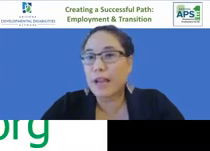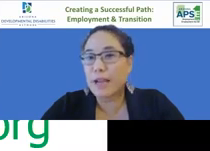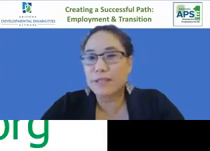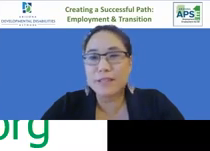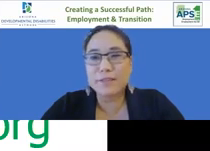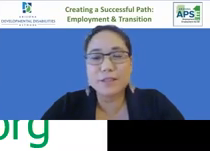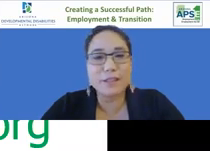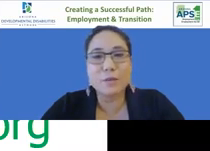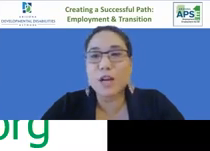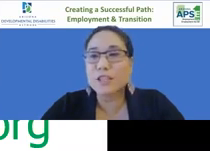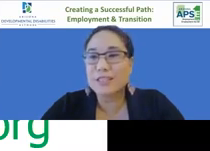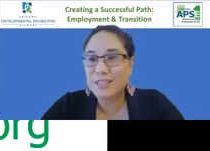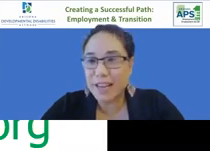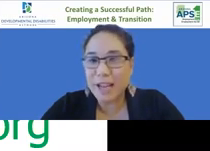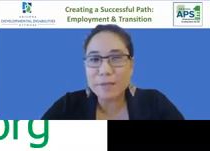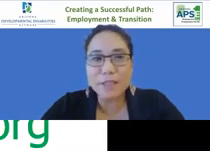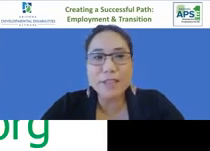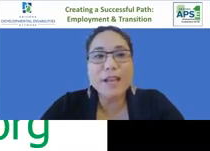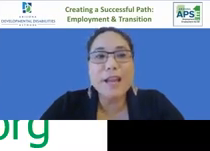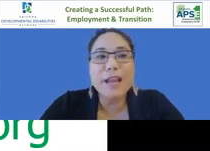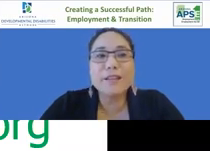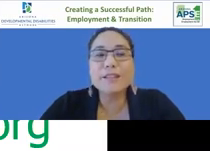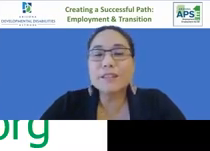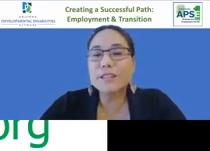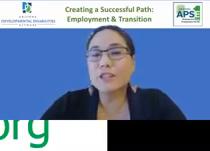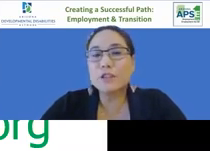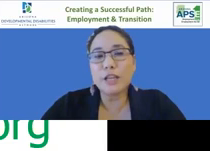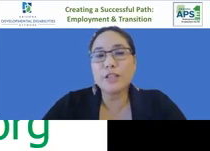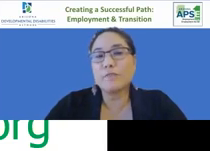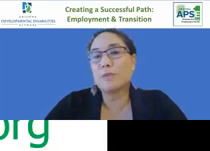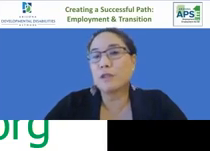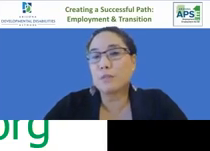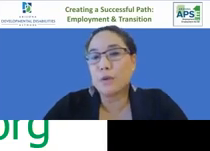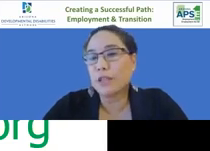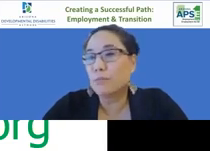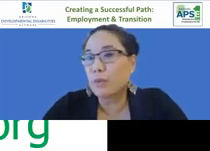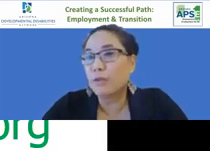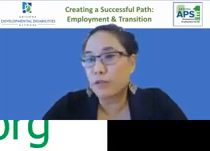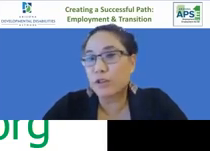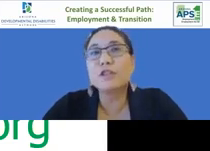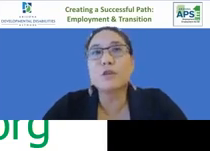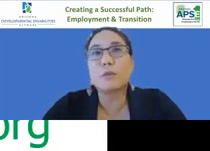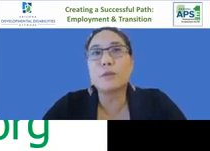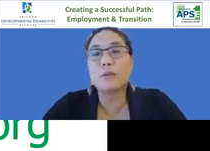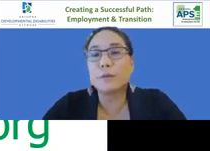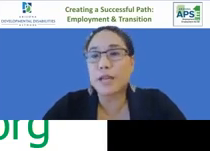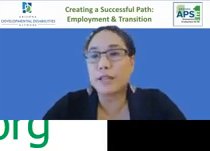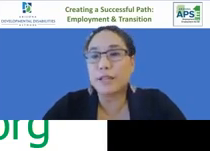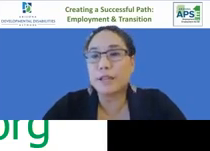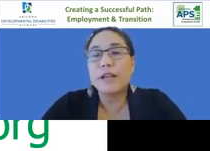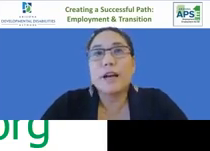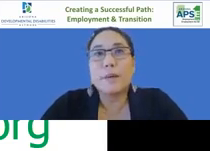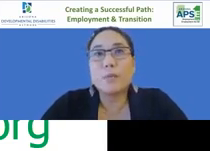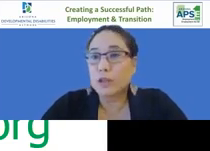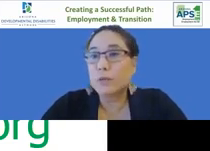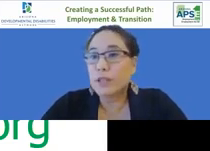arizona apse and david is on the washington state apse and this is the association of people supporting employment first or people obtaining